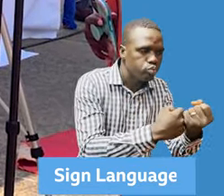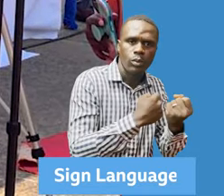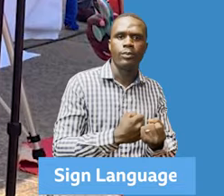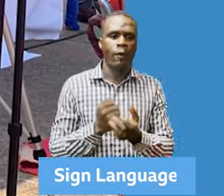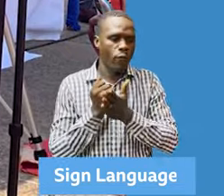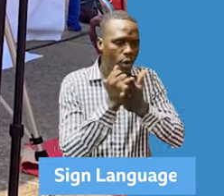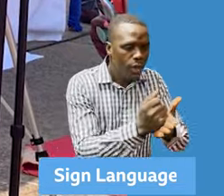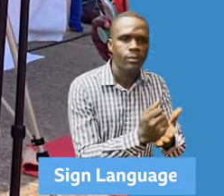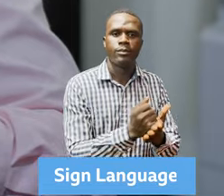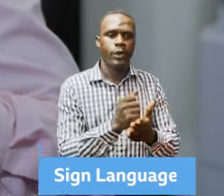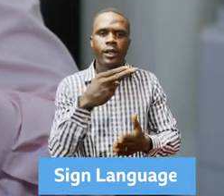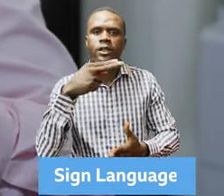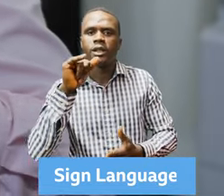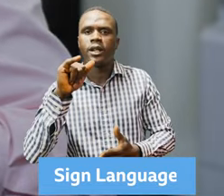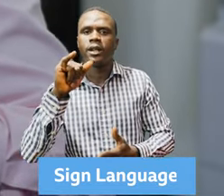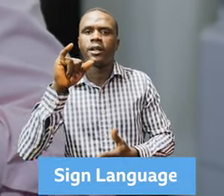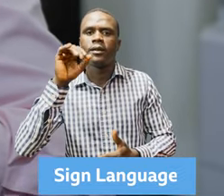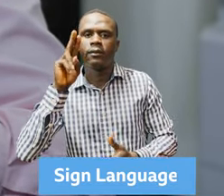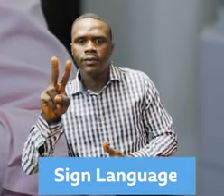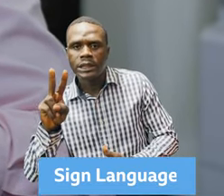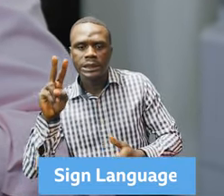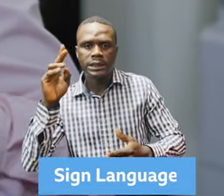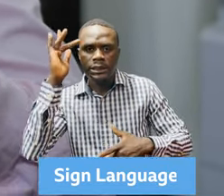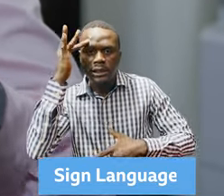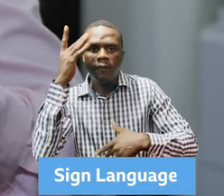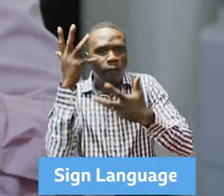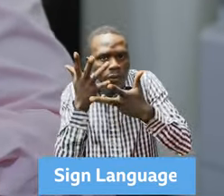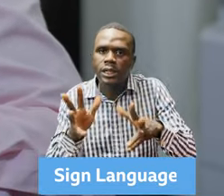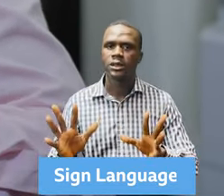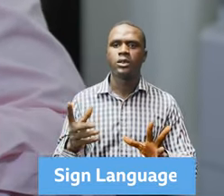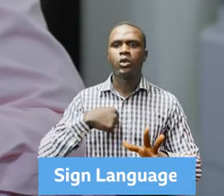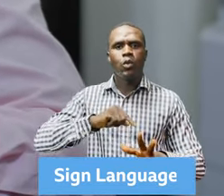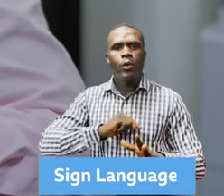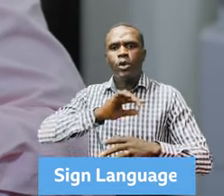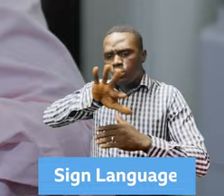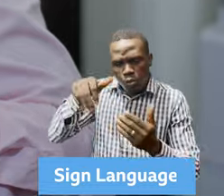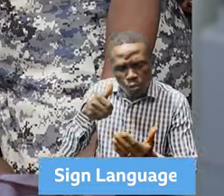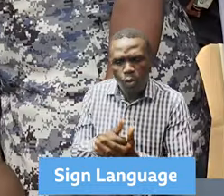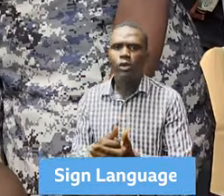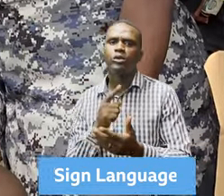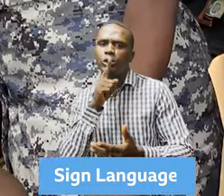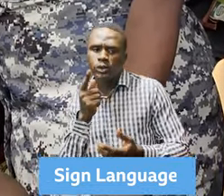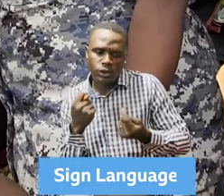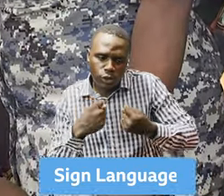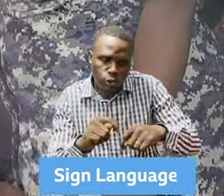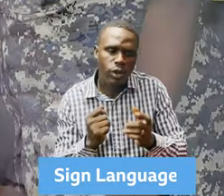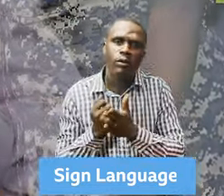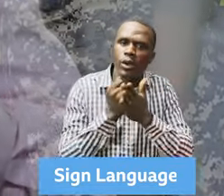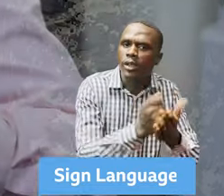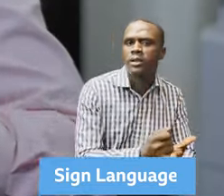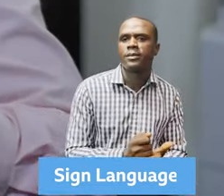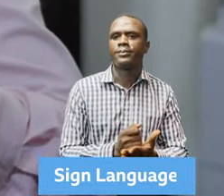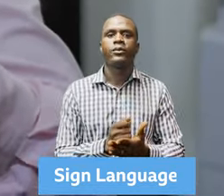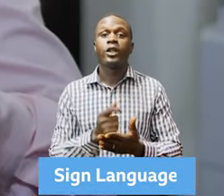global champion for the Education Plus initiative because of the success story of Sierra Leone, and UN